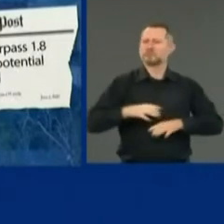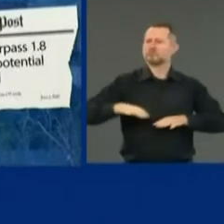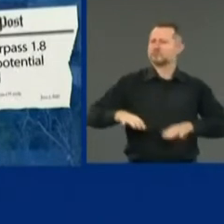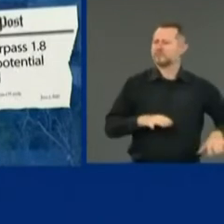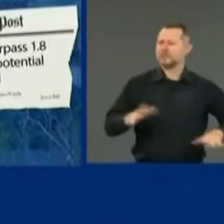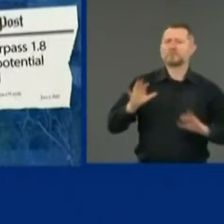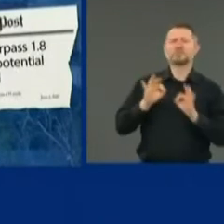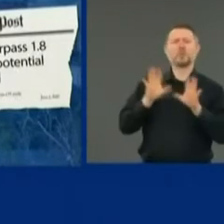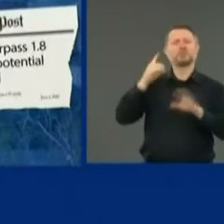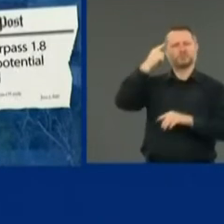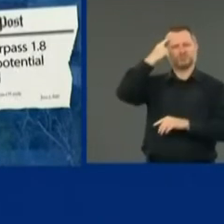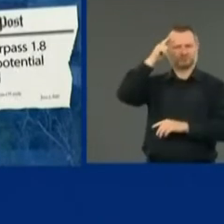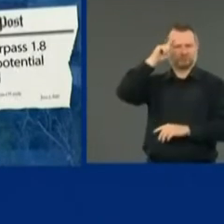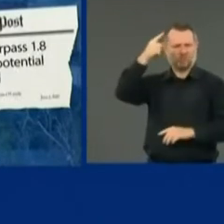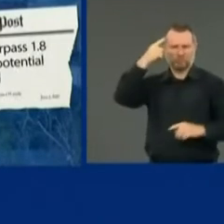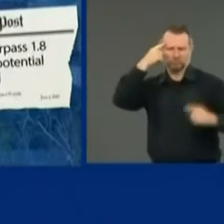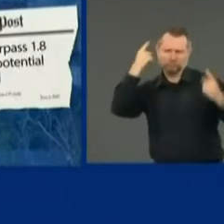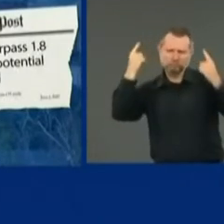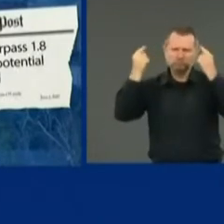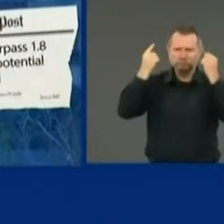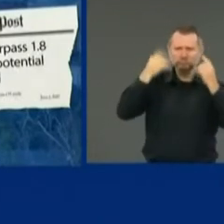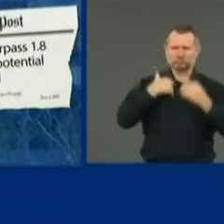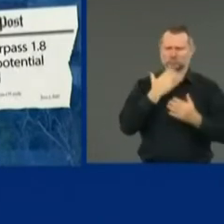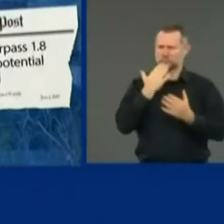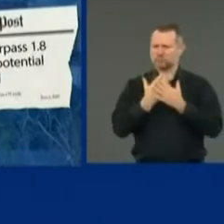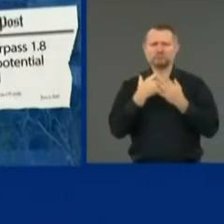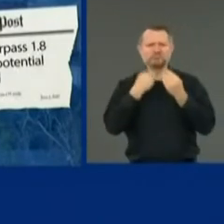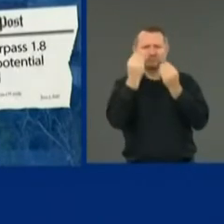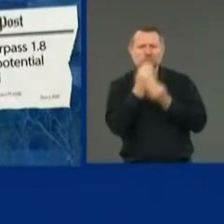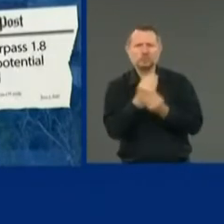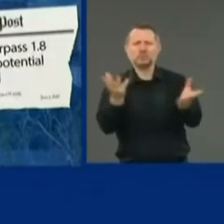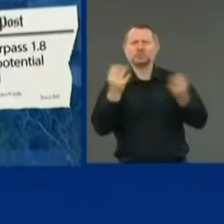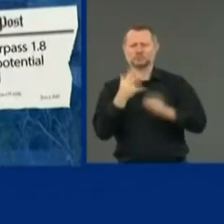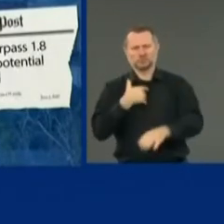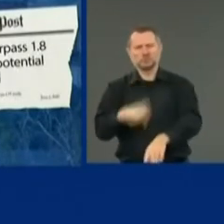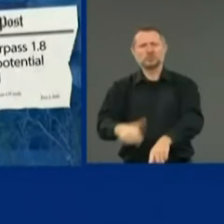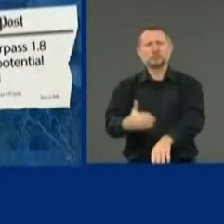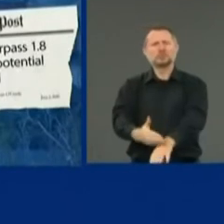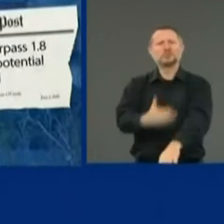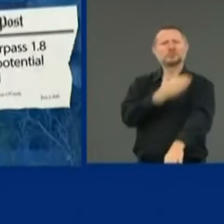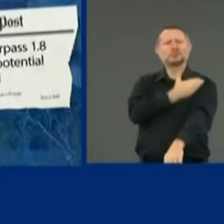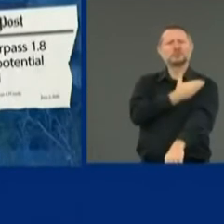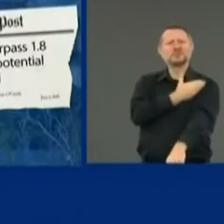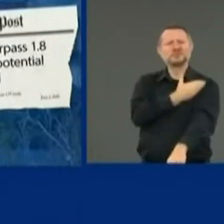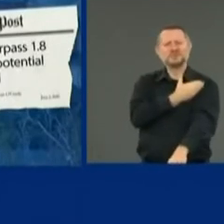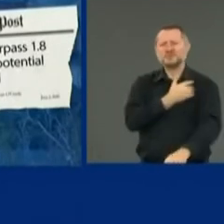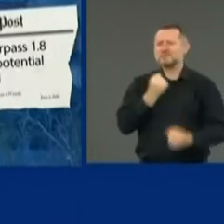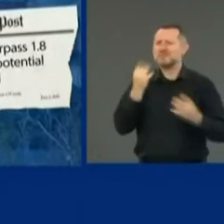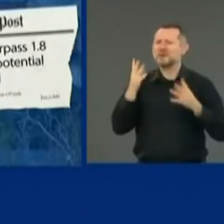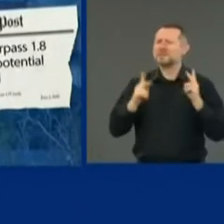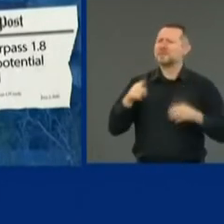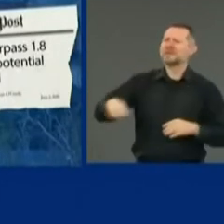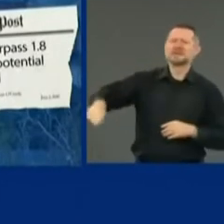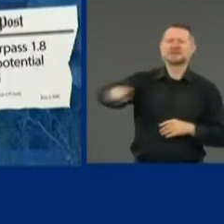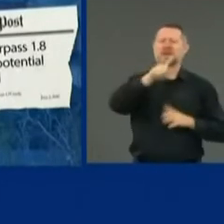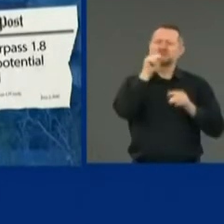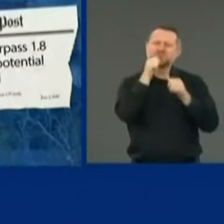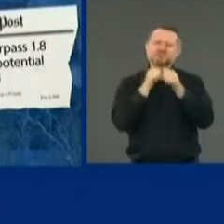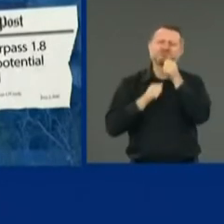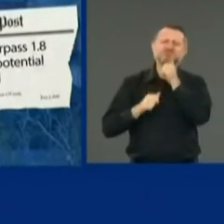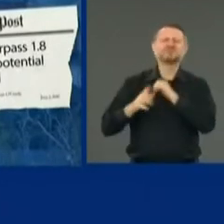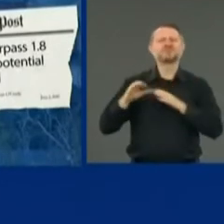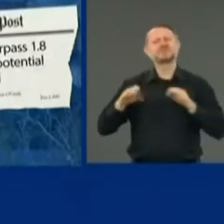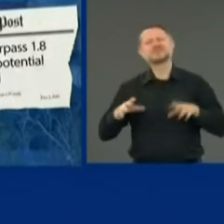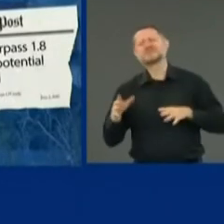working. And we've come a long way. And a lot of people have suffered to get here. And a lot of people have died.